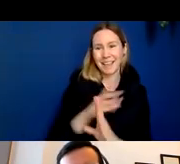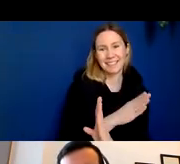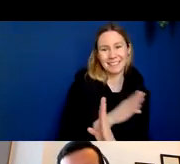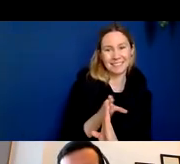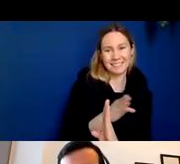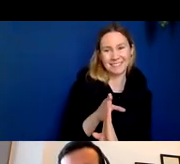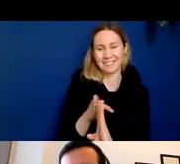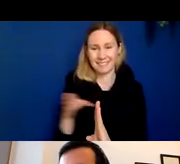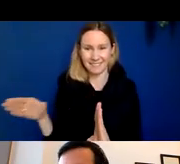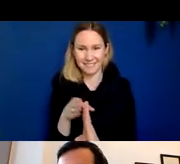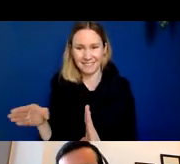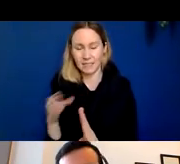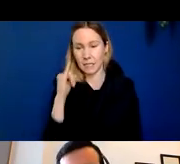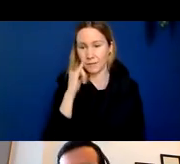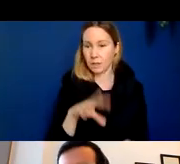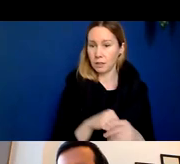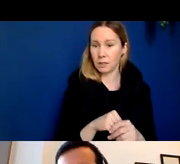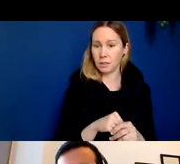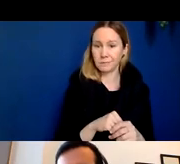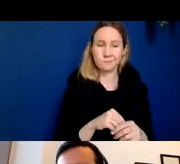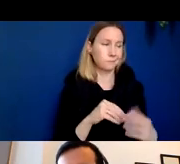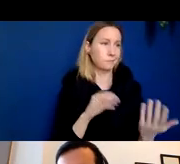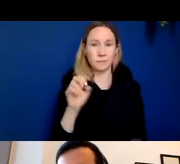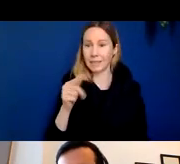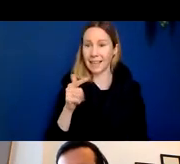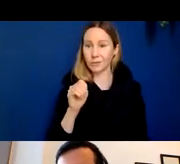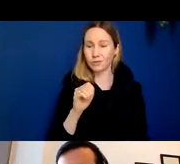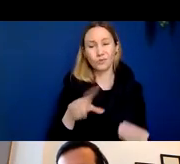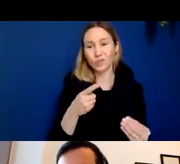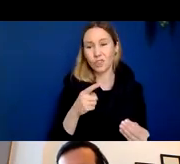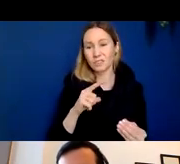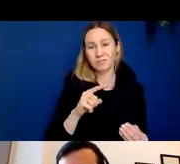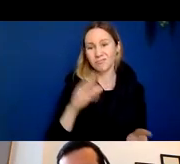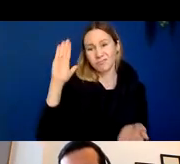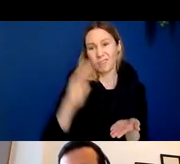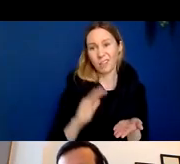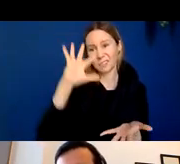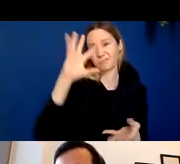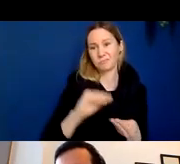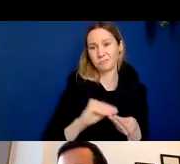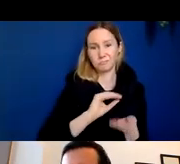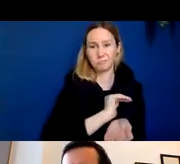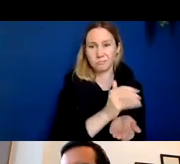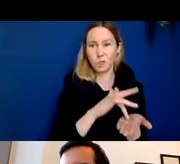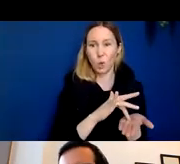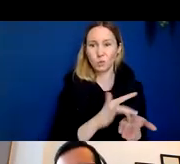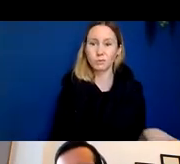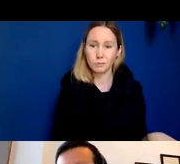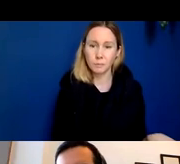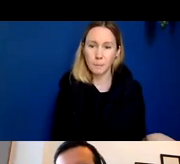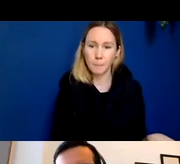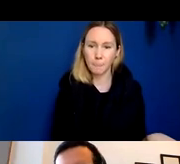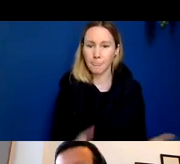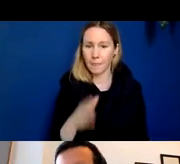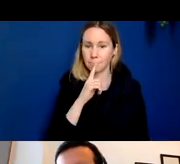engaged trial tended to just be exposed to a lower cumulative dose in that high dose cohort and in fact biogen has